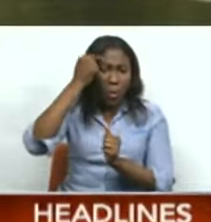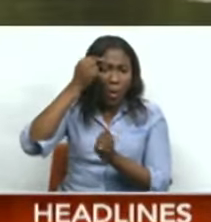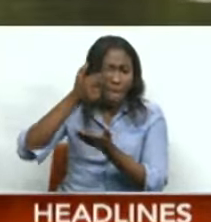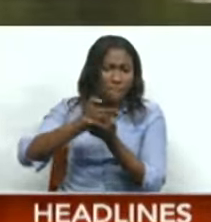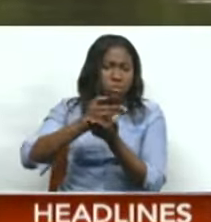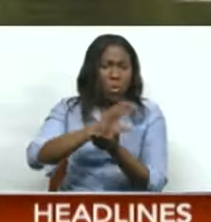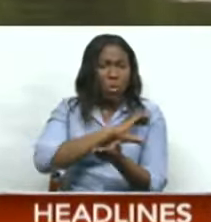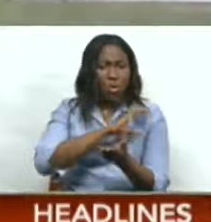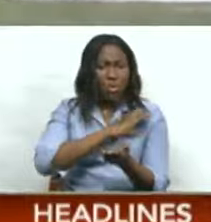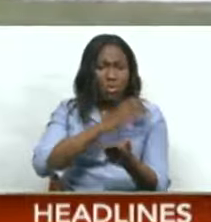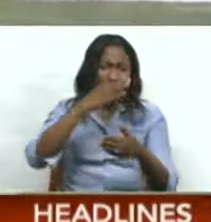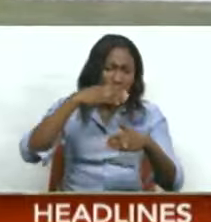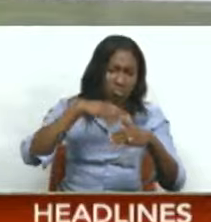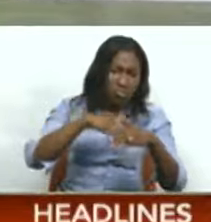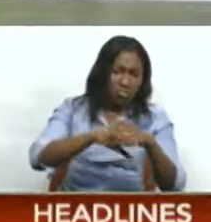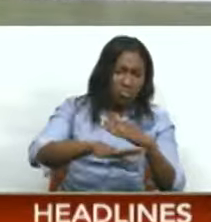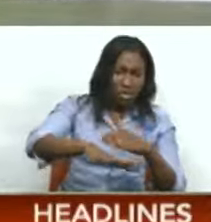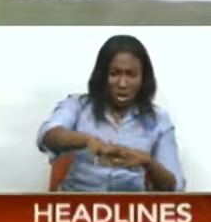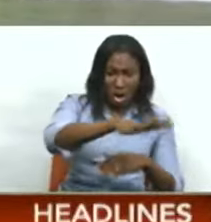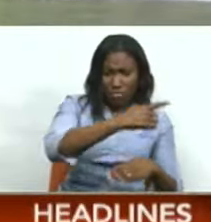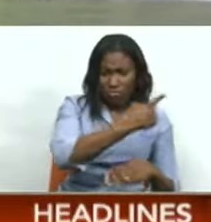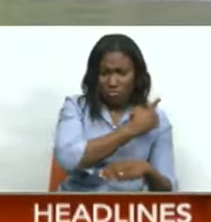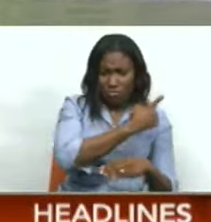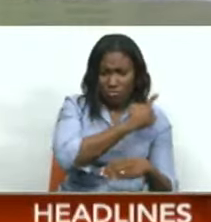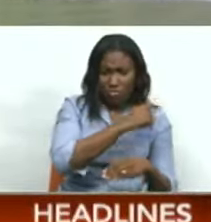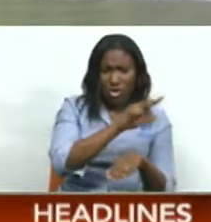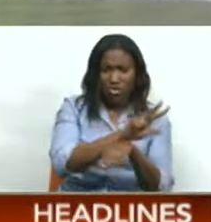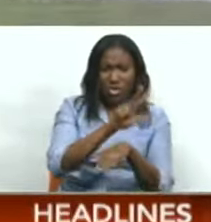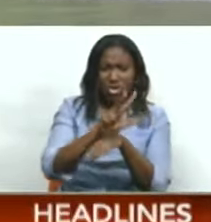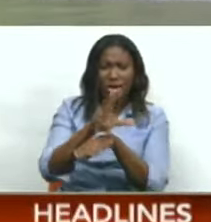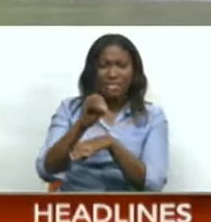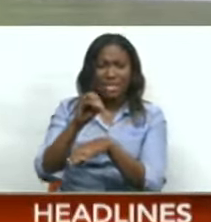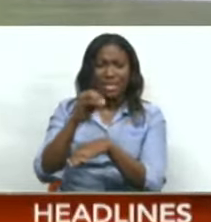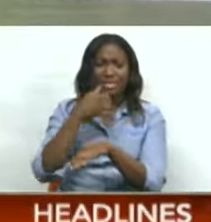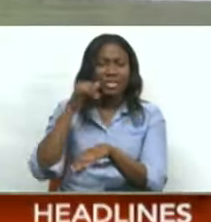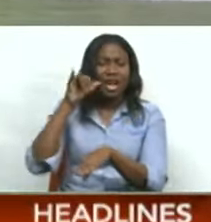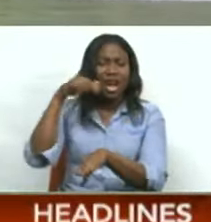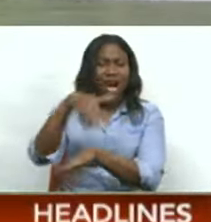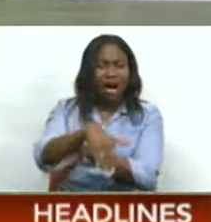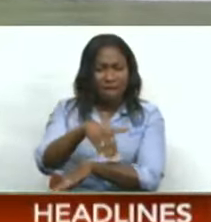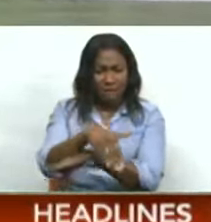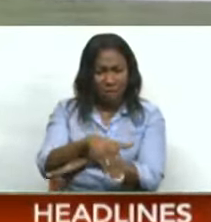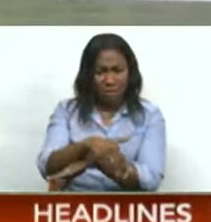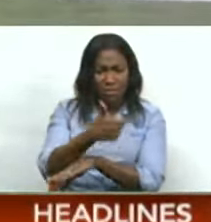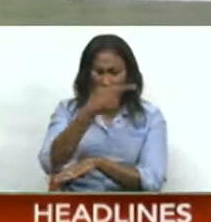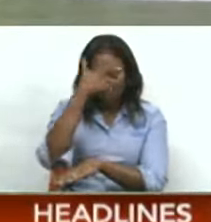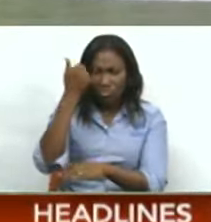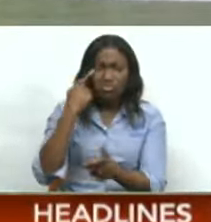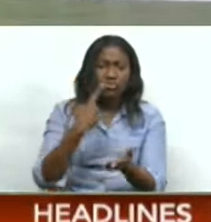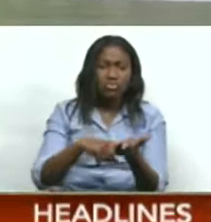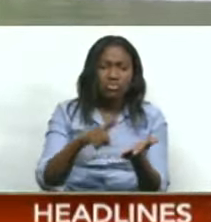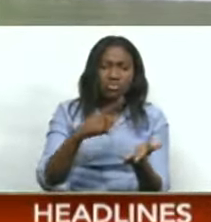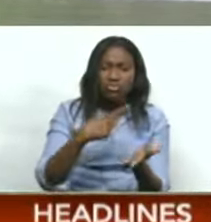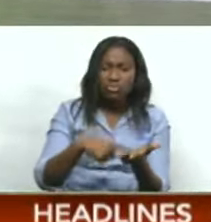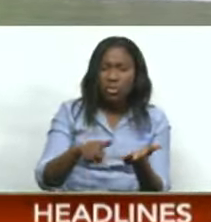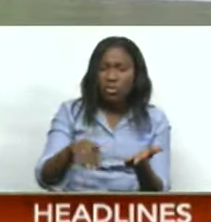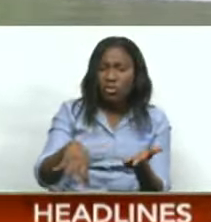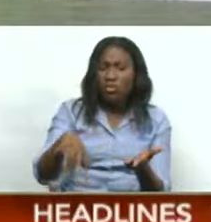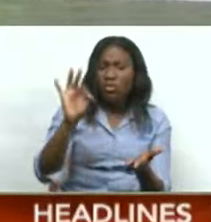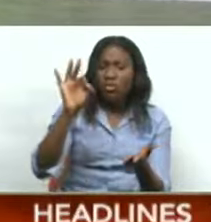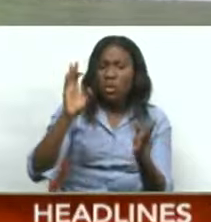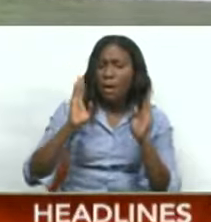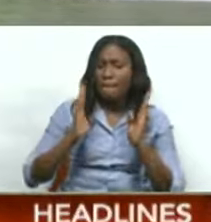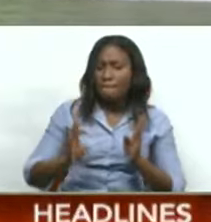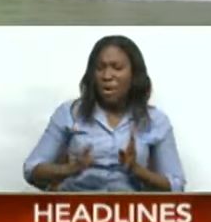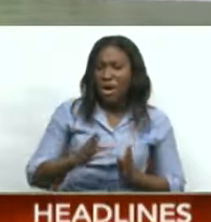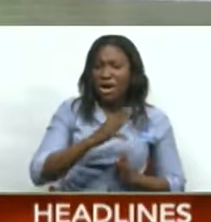area known as Dog Island around 3.30 yesterday afternoon after trekking a quarter mile into the mangrove. The officers came upon the body and